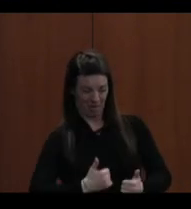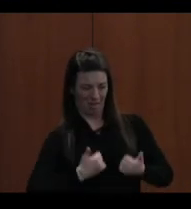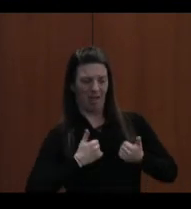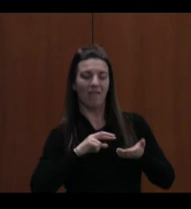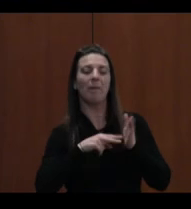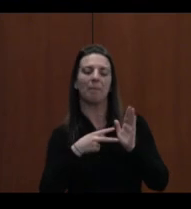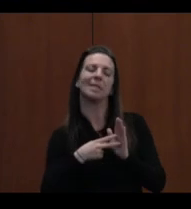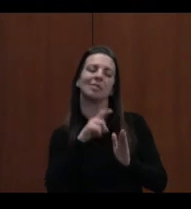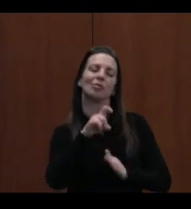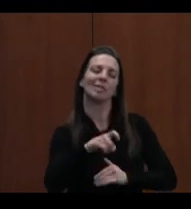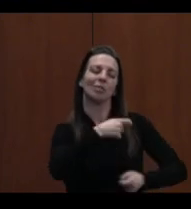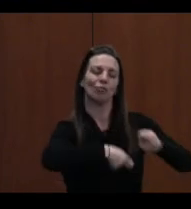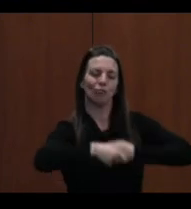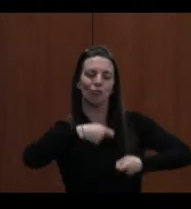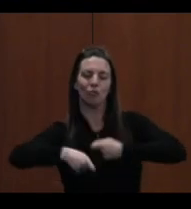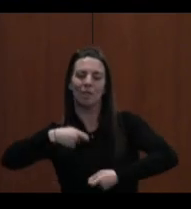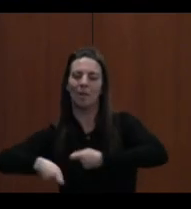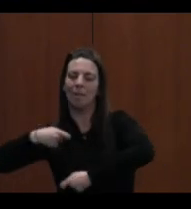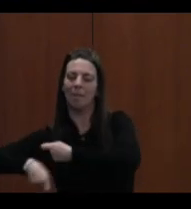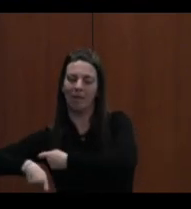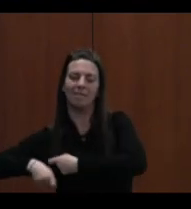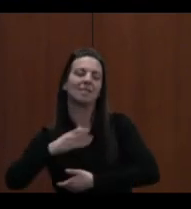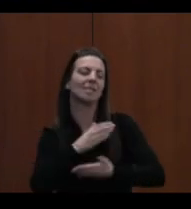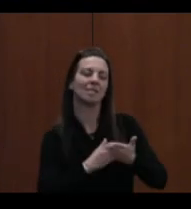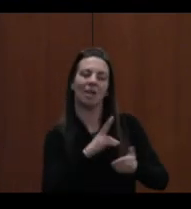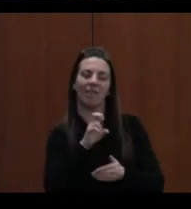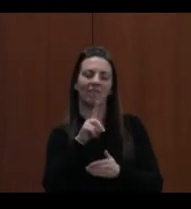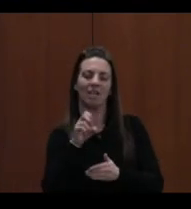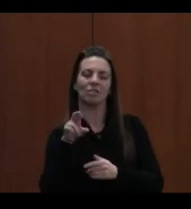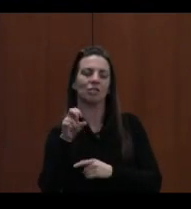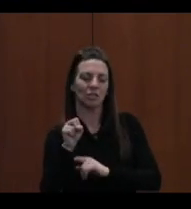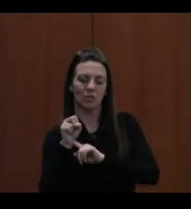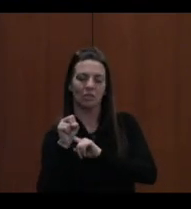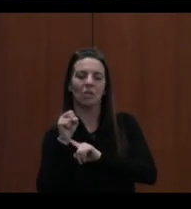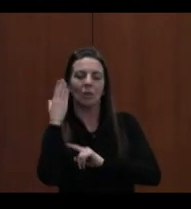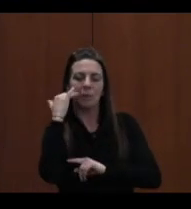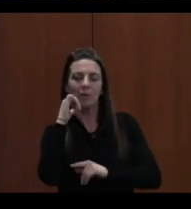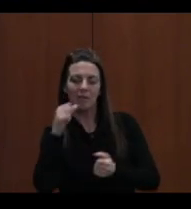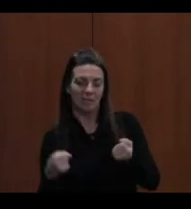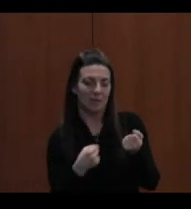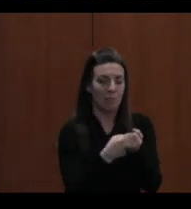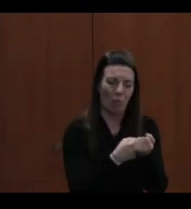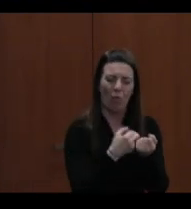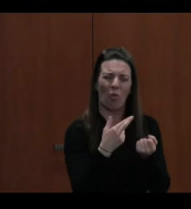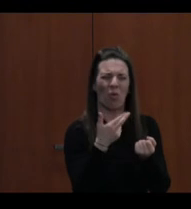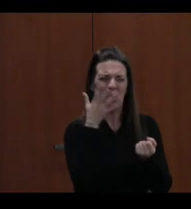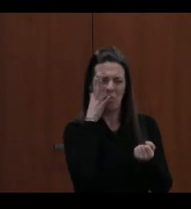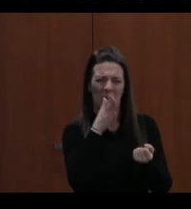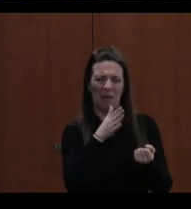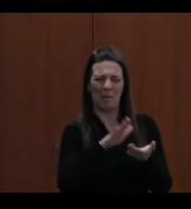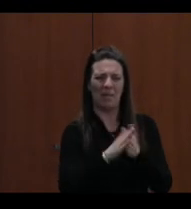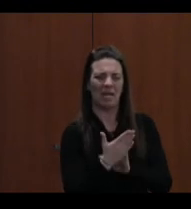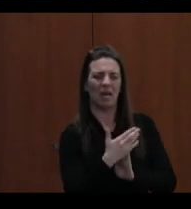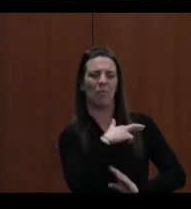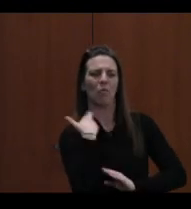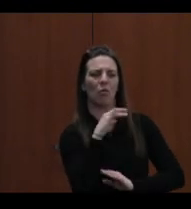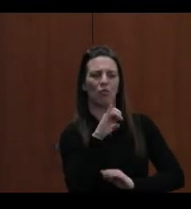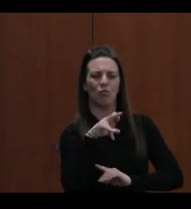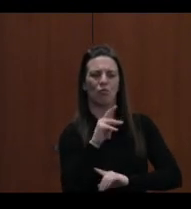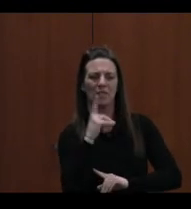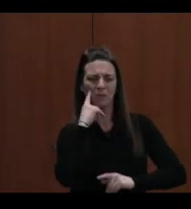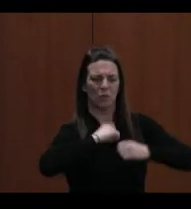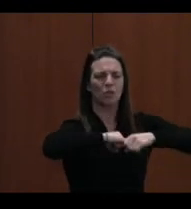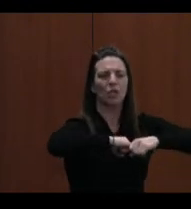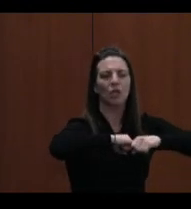a vendor will not support the item or it becomes a security risk because it's not supported, it's not getting refreshed. So this is just an